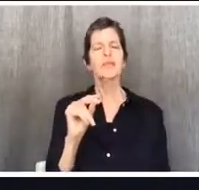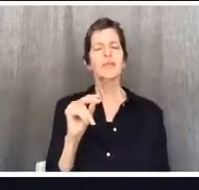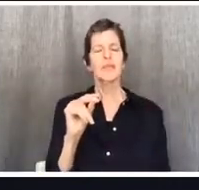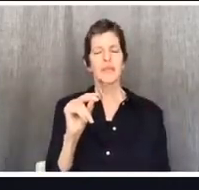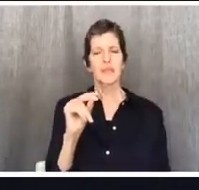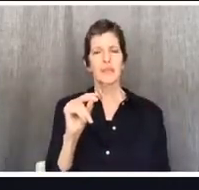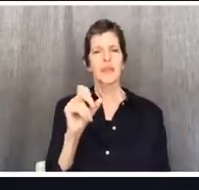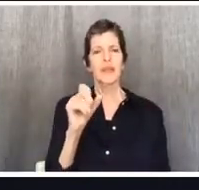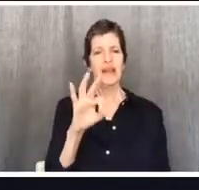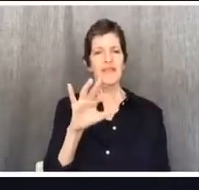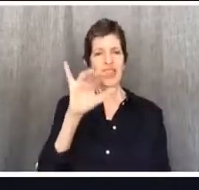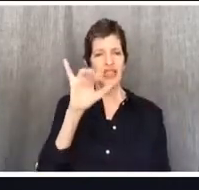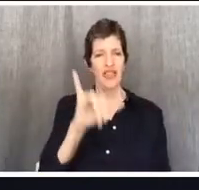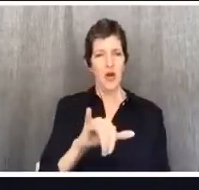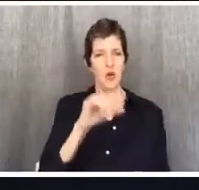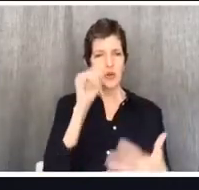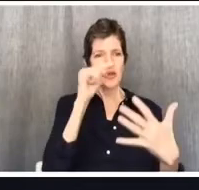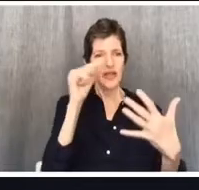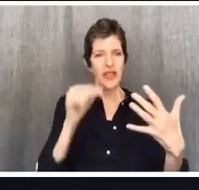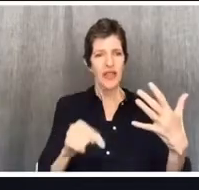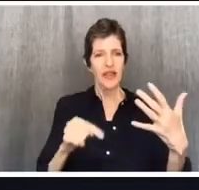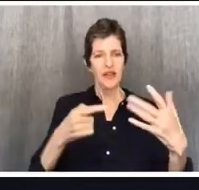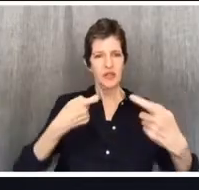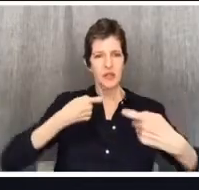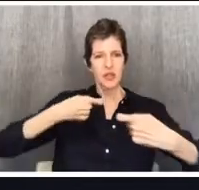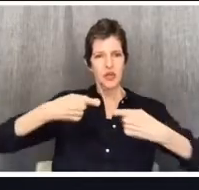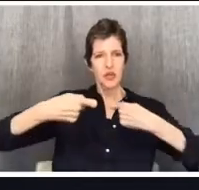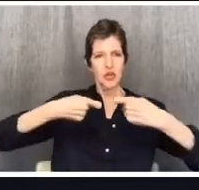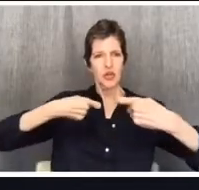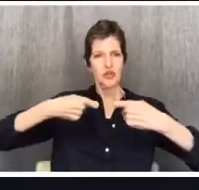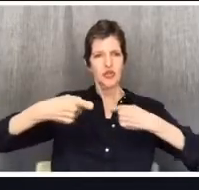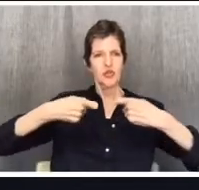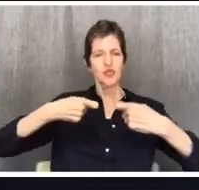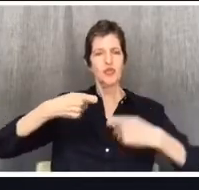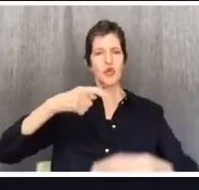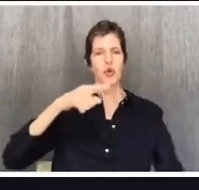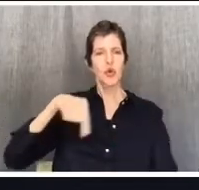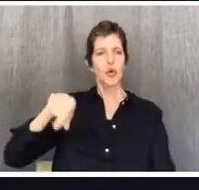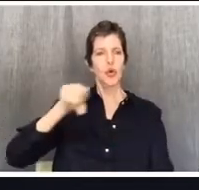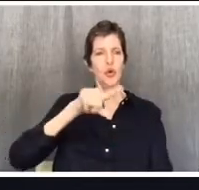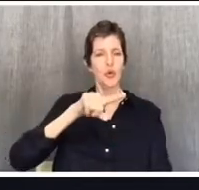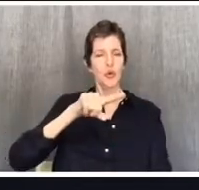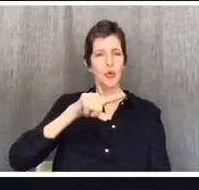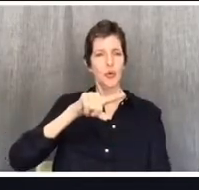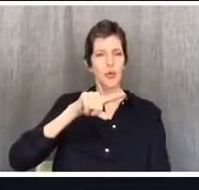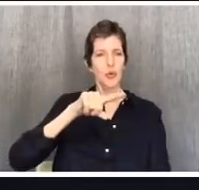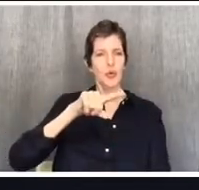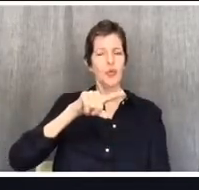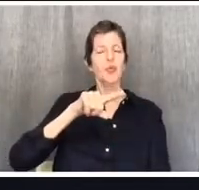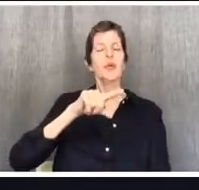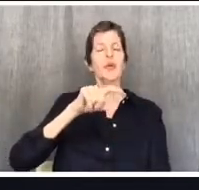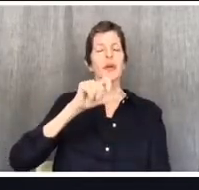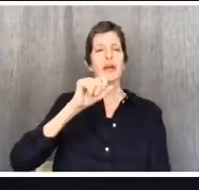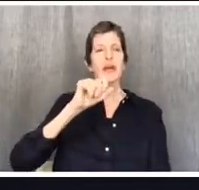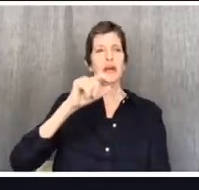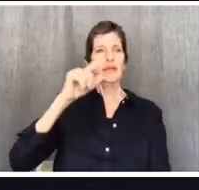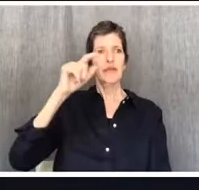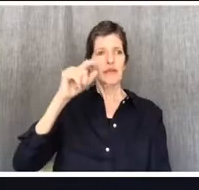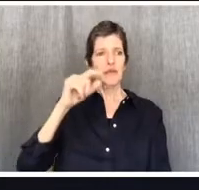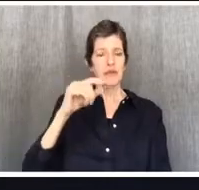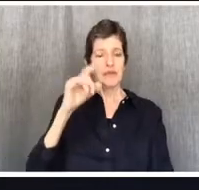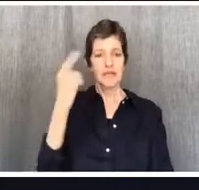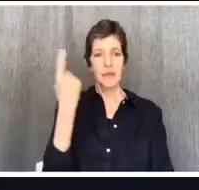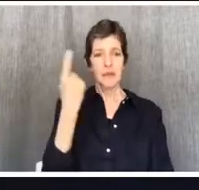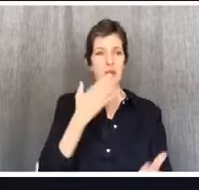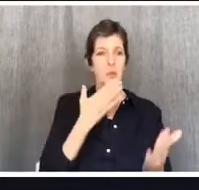And a sign that something has you. A sign that some element of God's creation has been transformed in your brain from a good thing to an